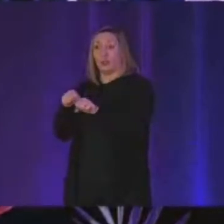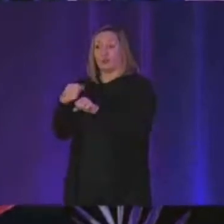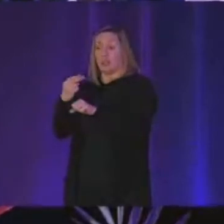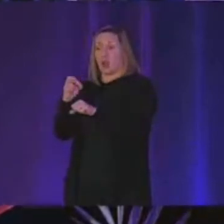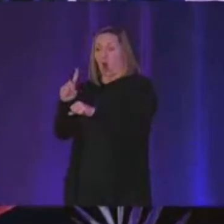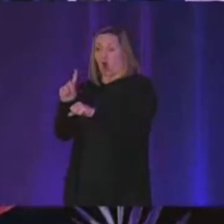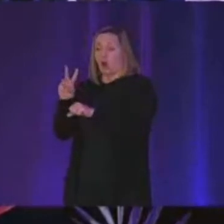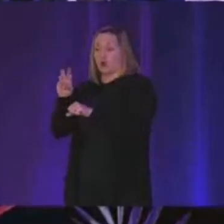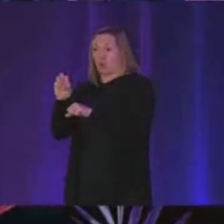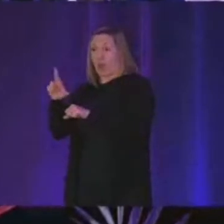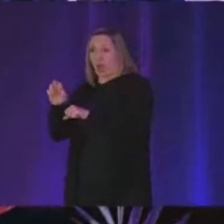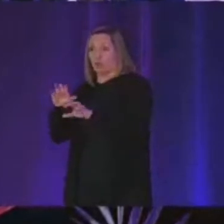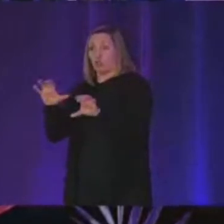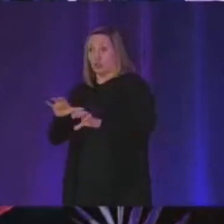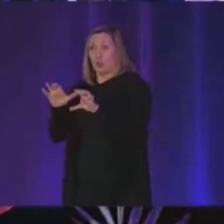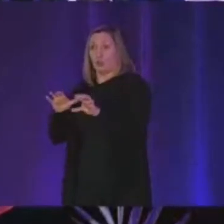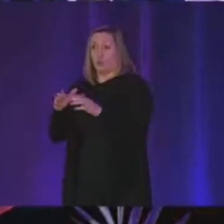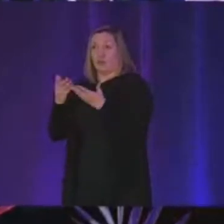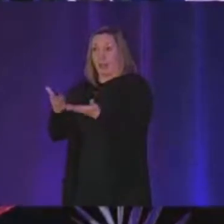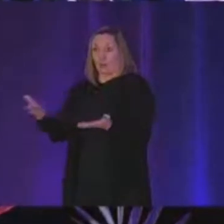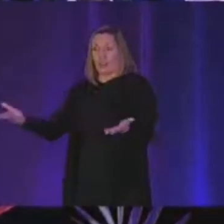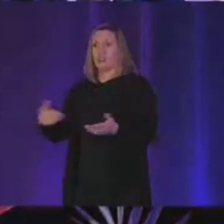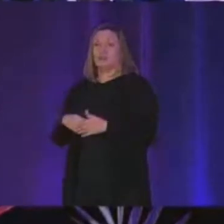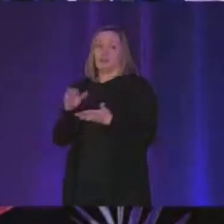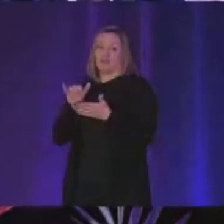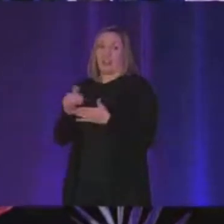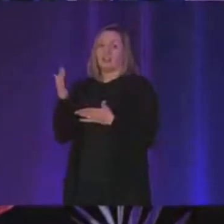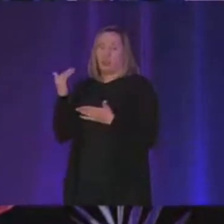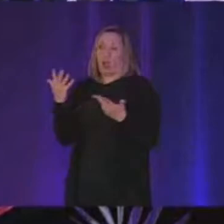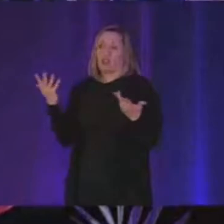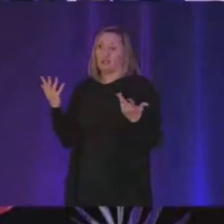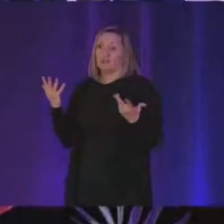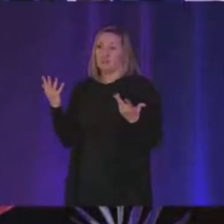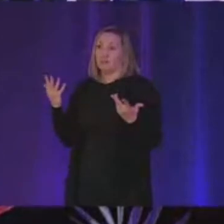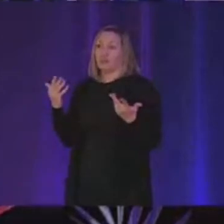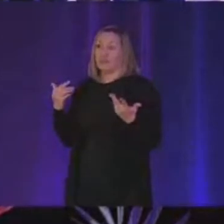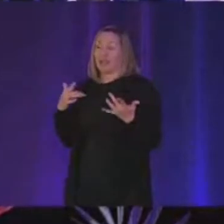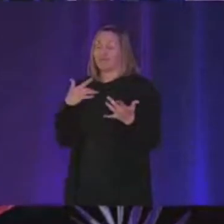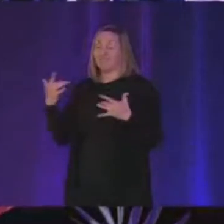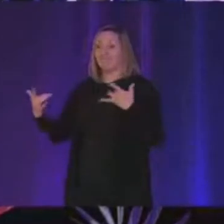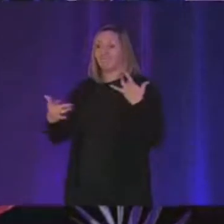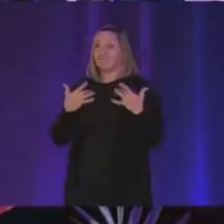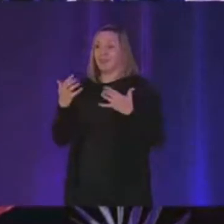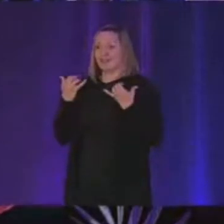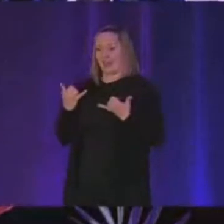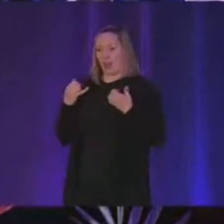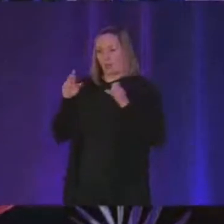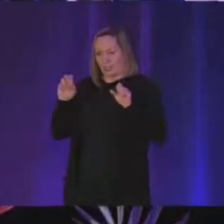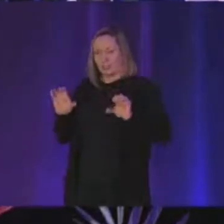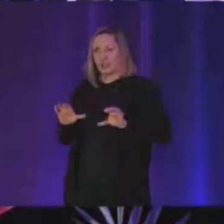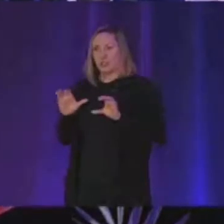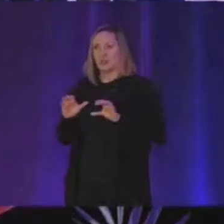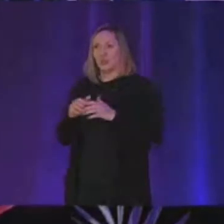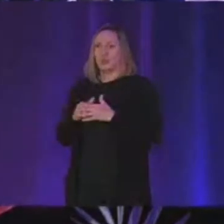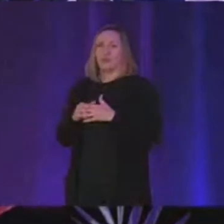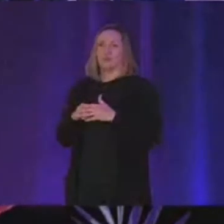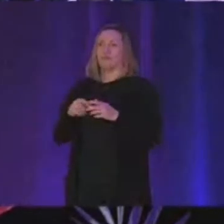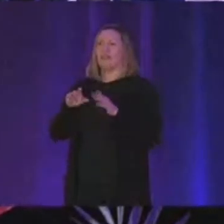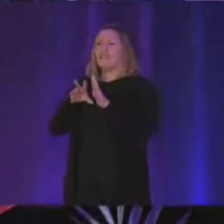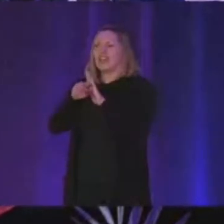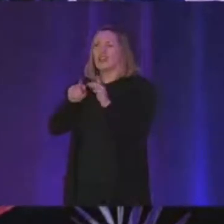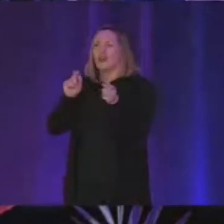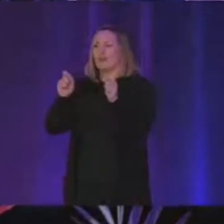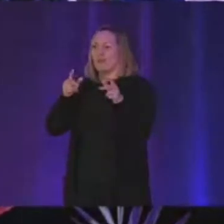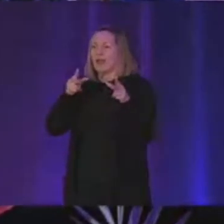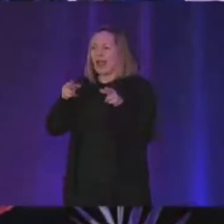to do those operations and so this is why like uh i'm super excited and now we can actually do like proper like video editing on the web